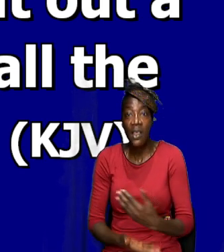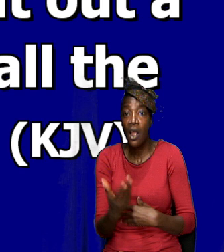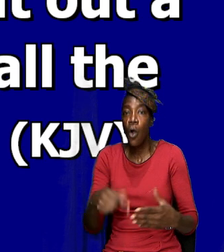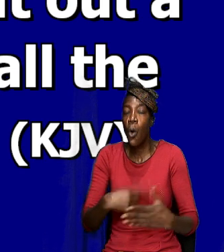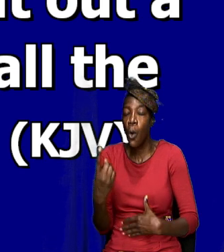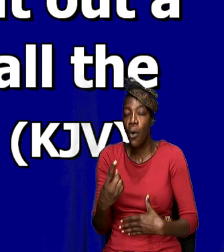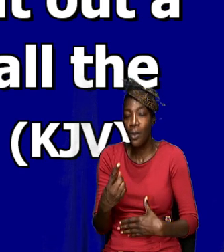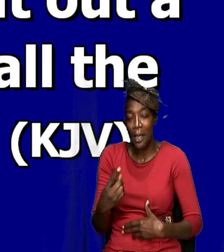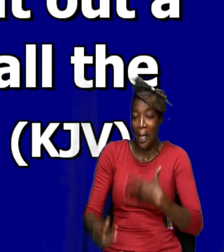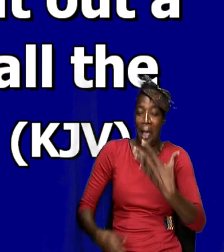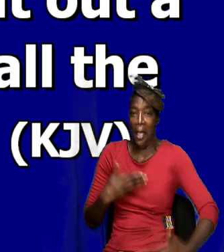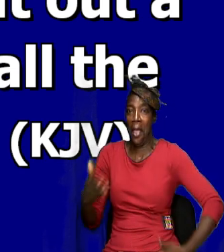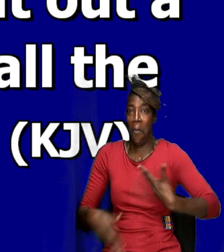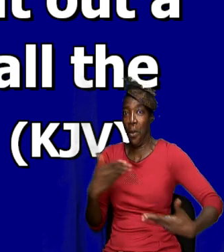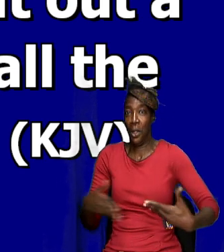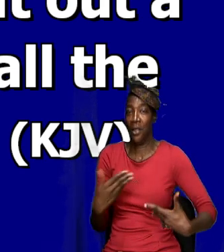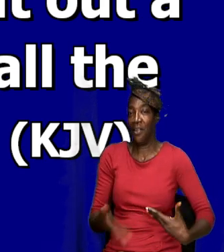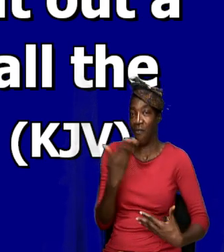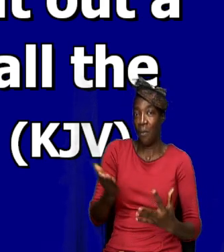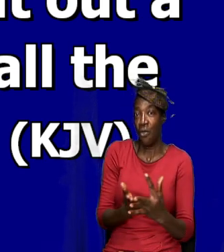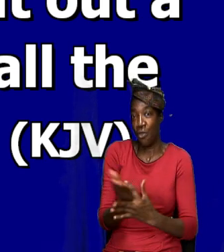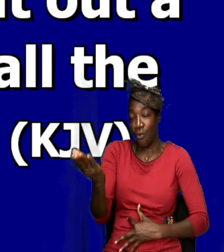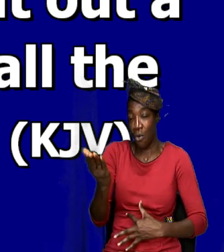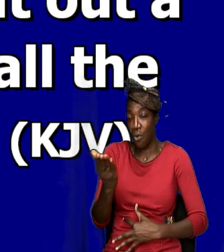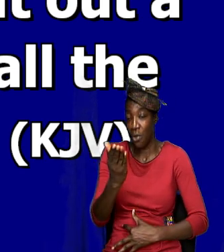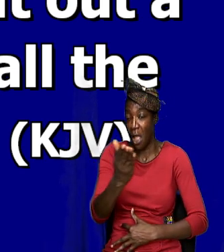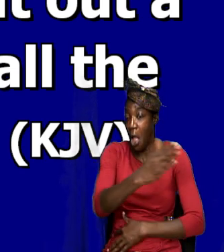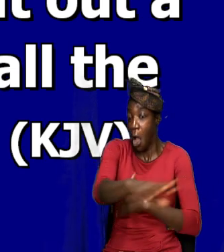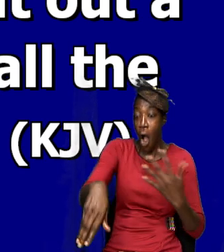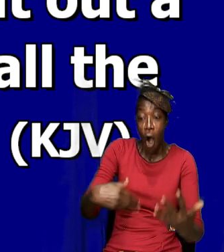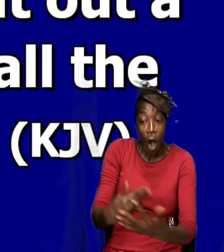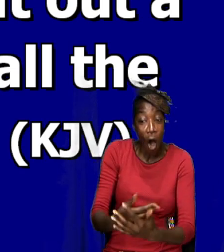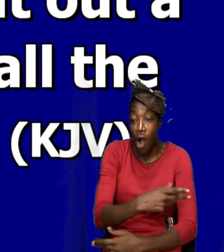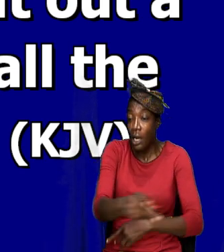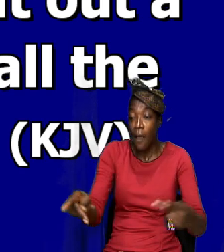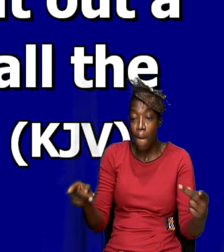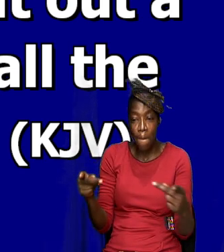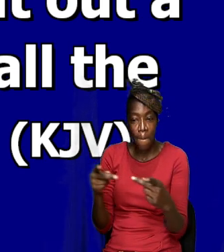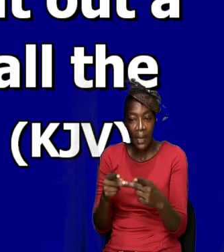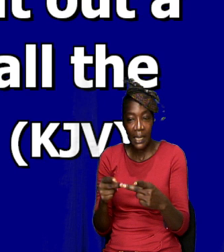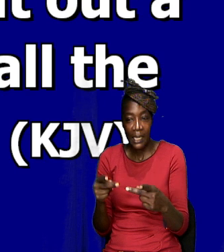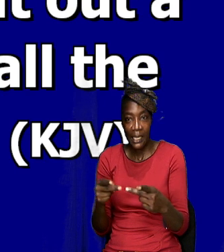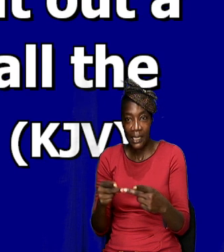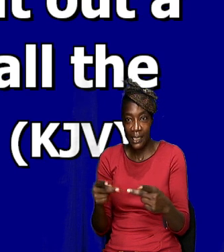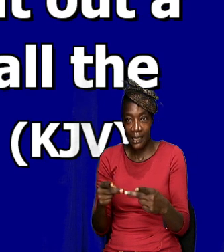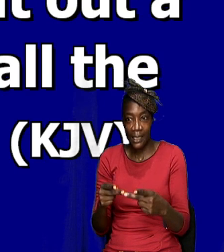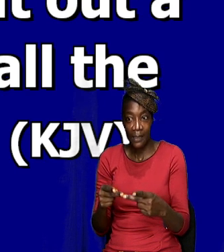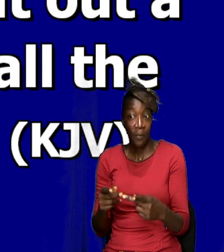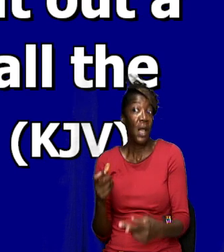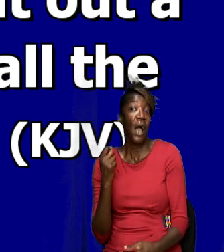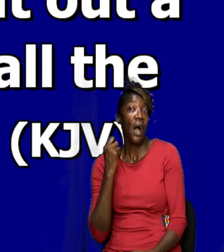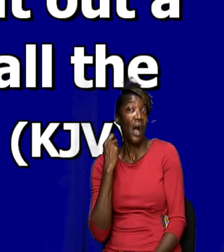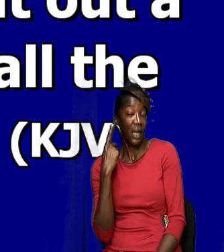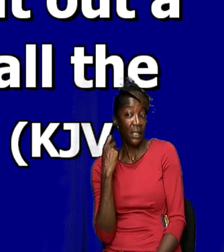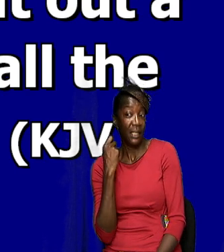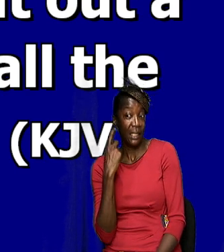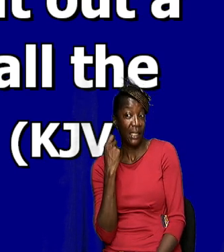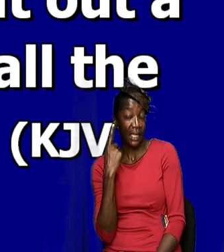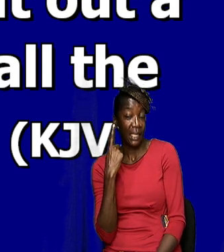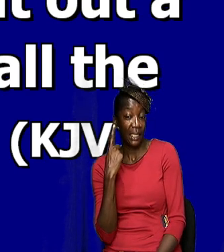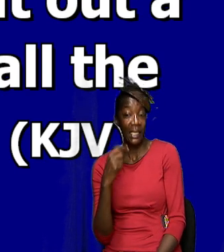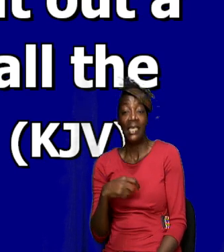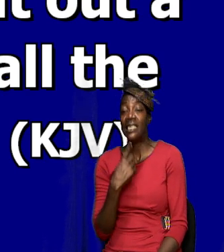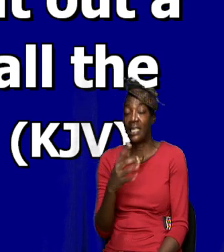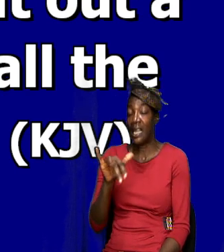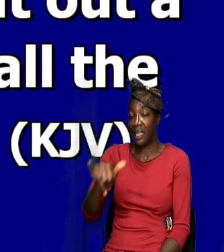fame of him throughout all the region. So, let us look back at the side. So, notice it is